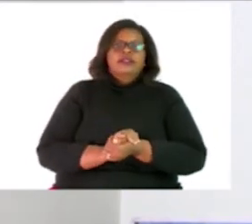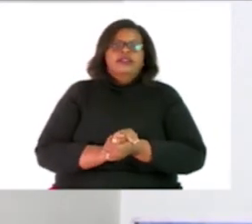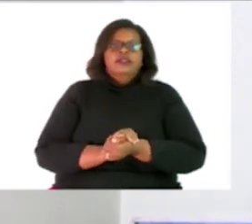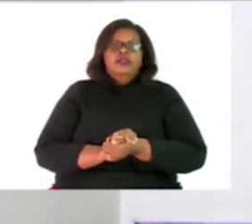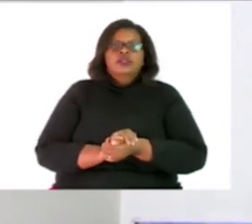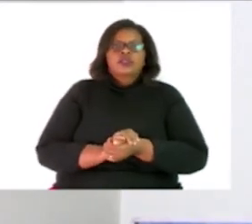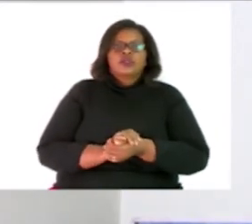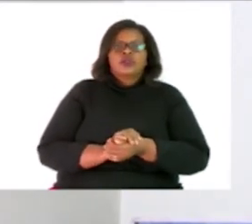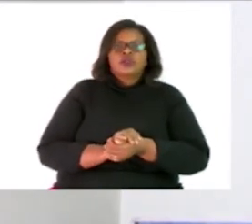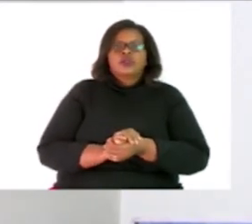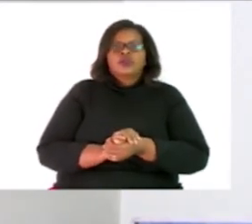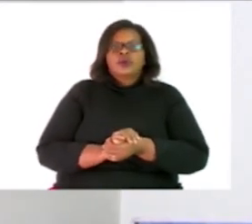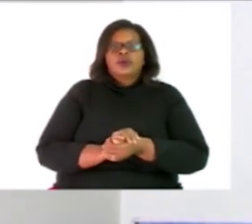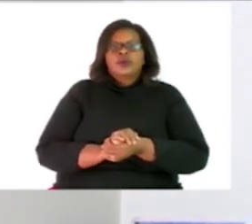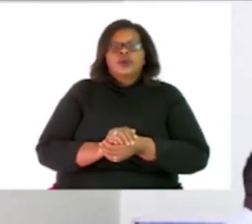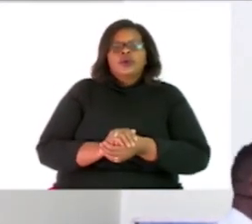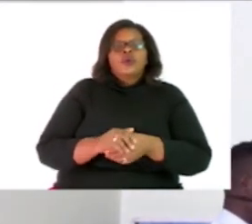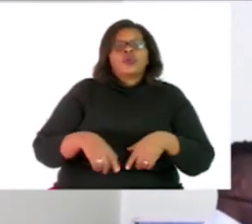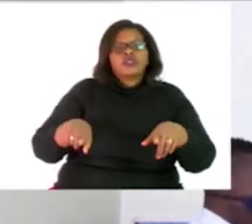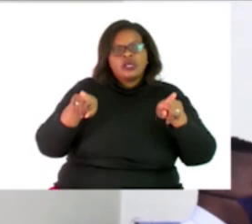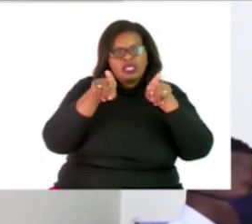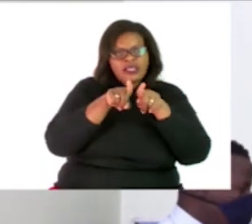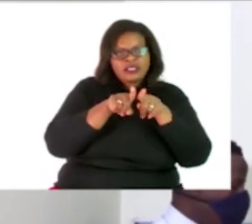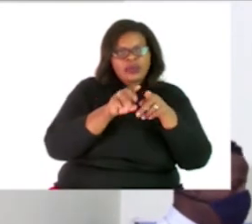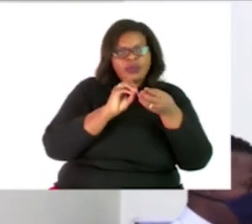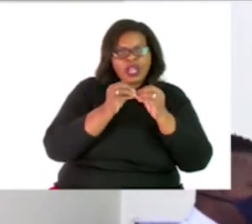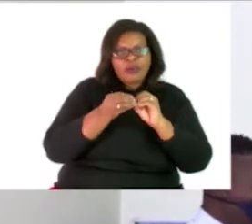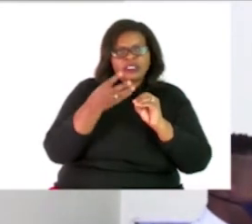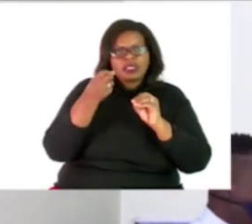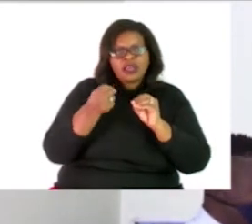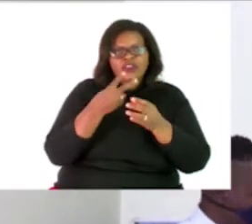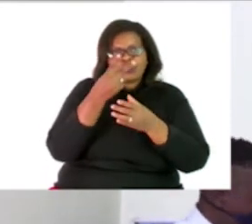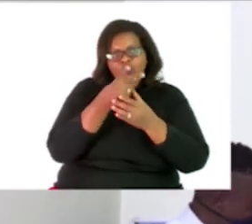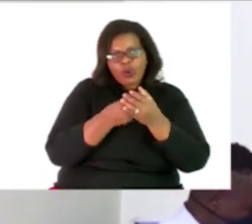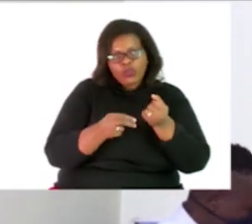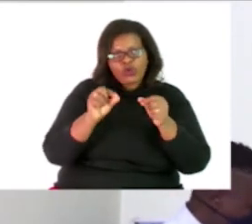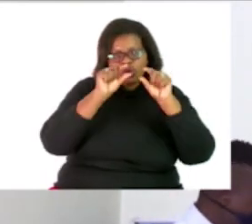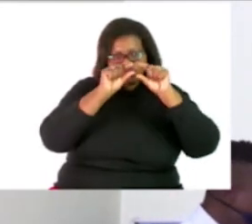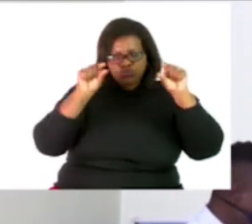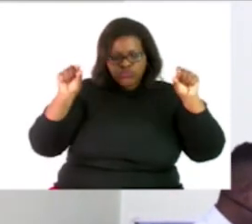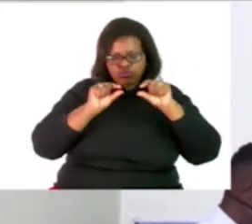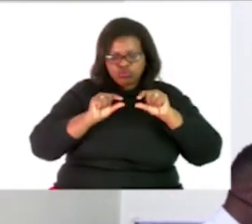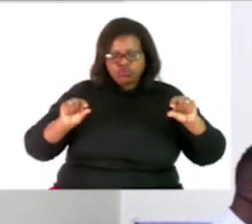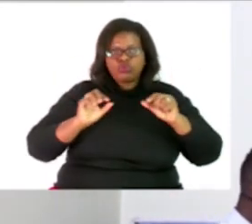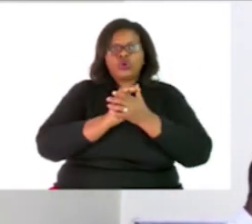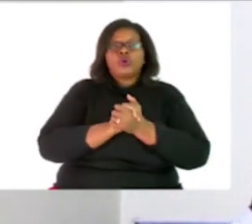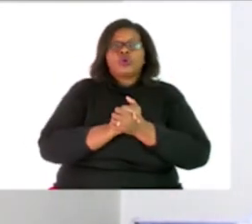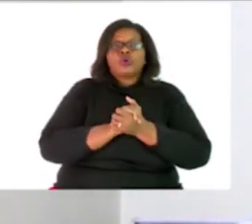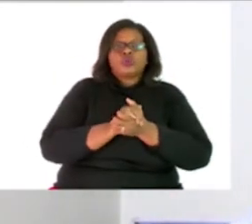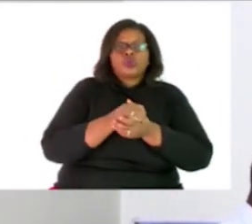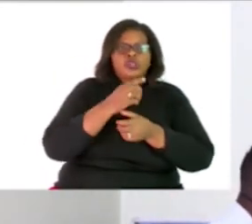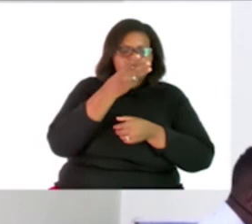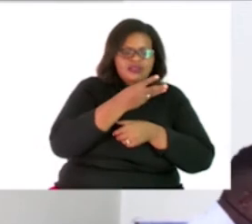So the common common means it is in both sets So the common ones are 6 12